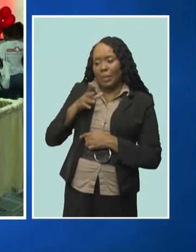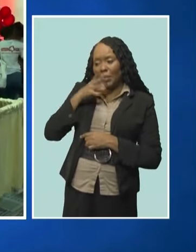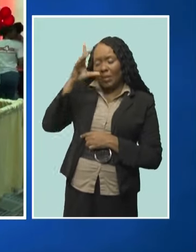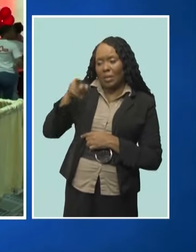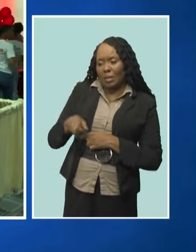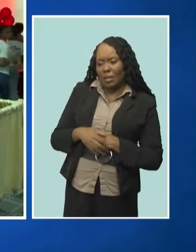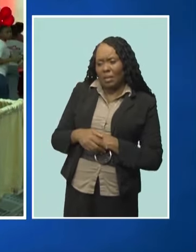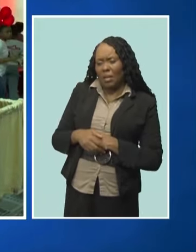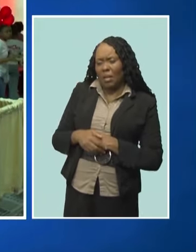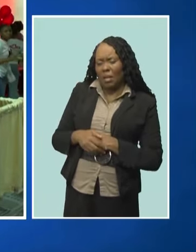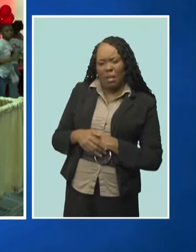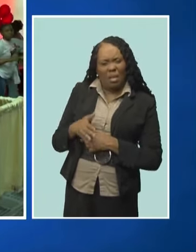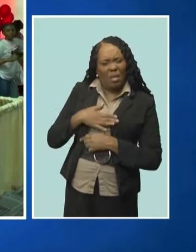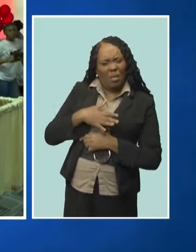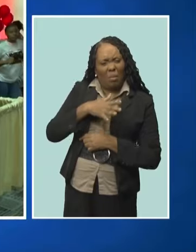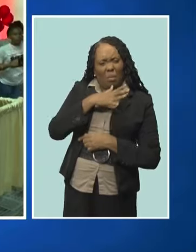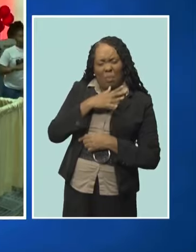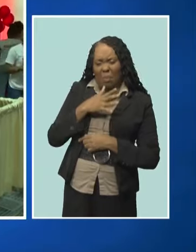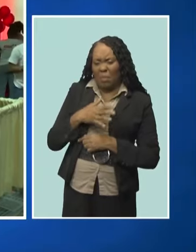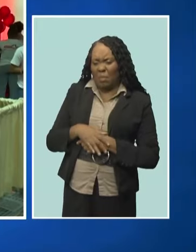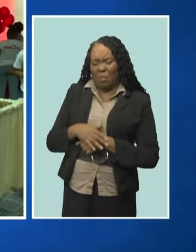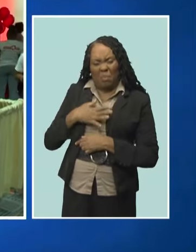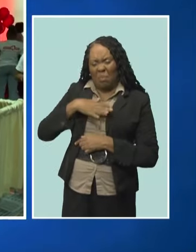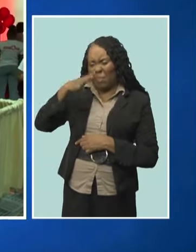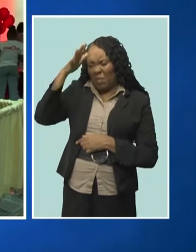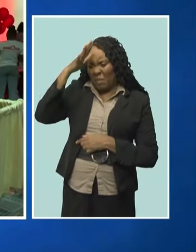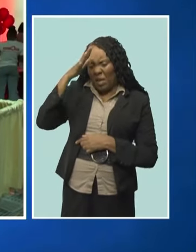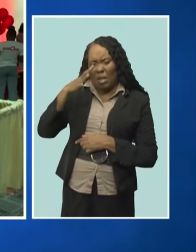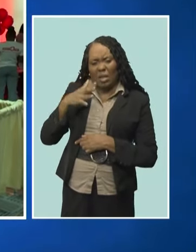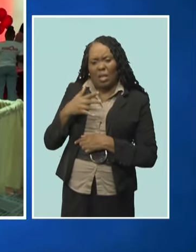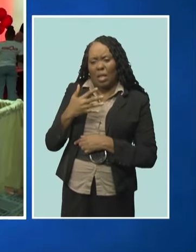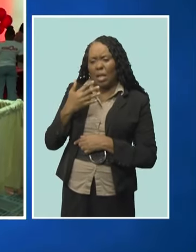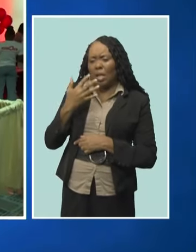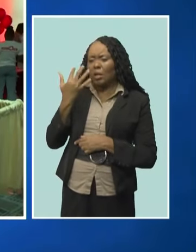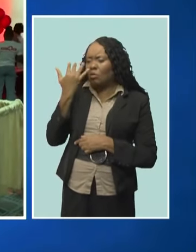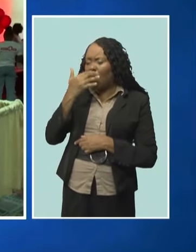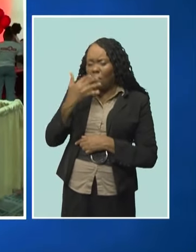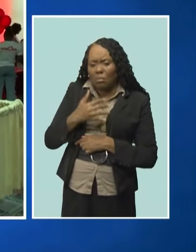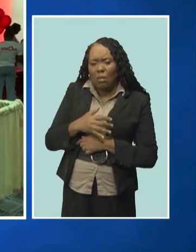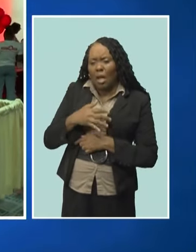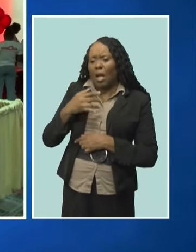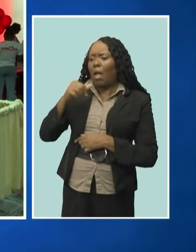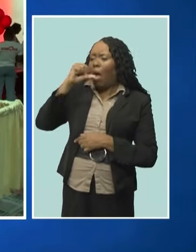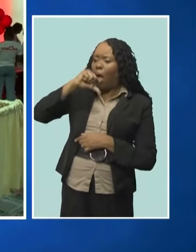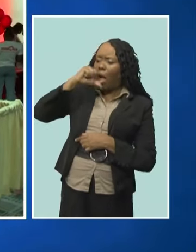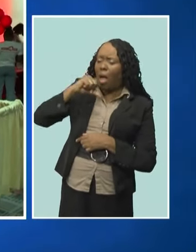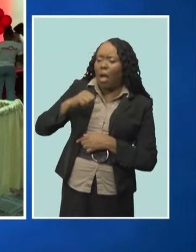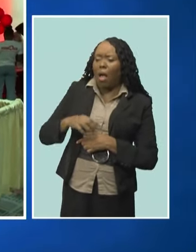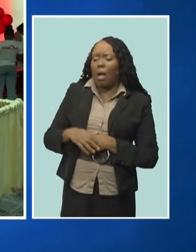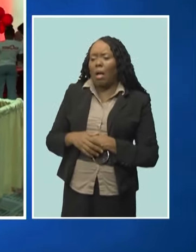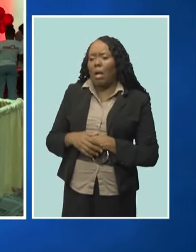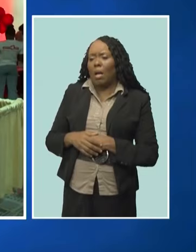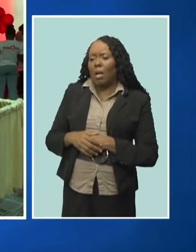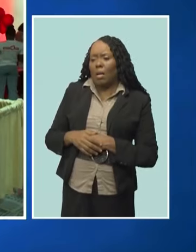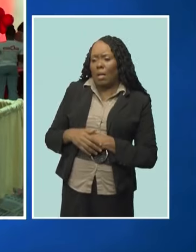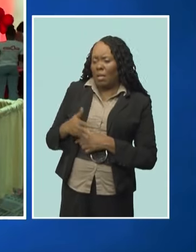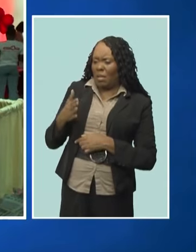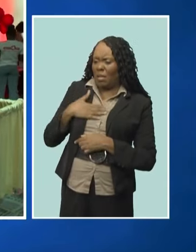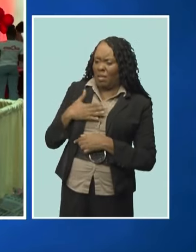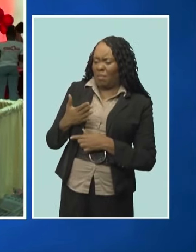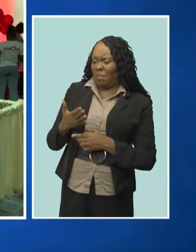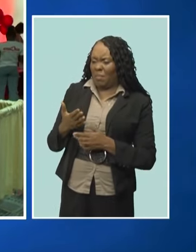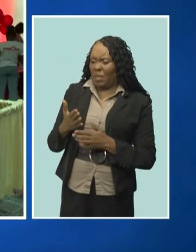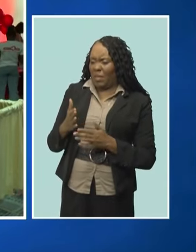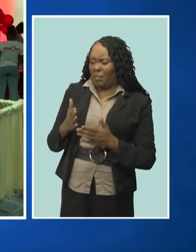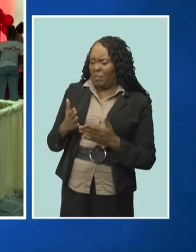functioning as normal, productive citizens, they say, well, the NCSA community schools are saying one thing, but I can see my parents